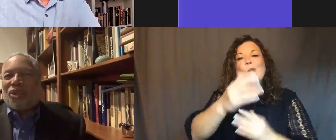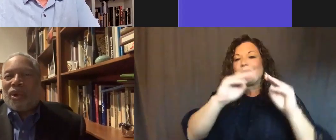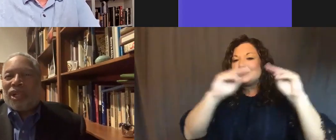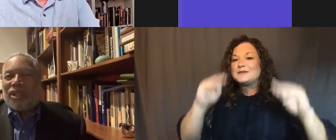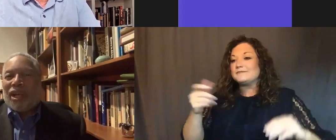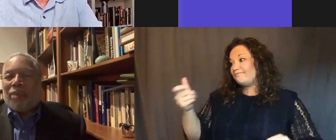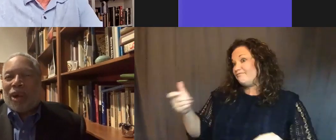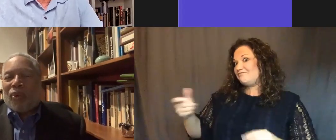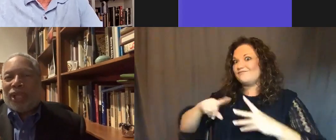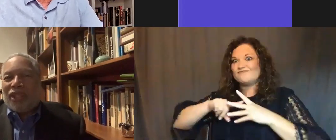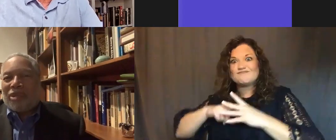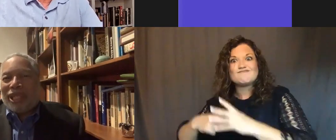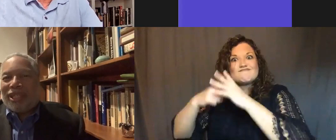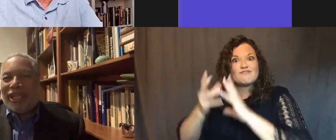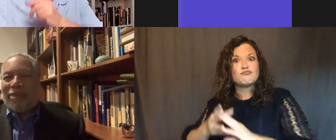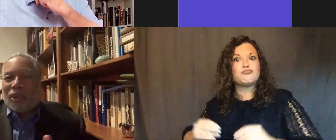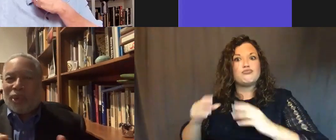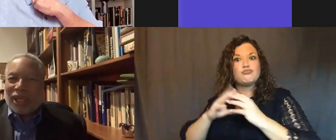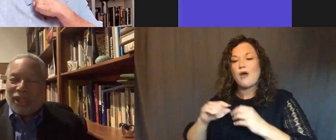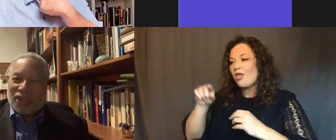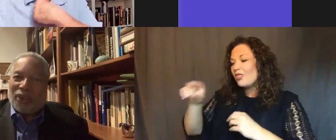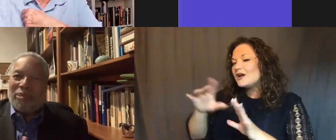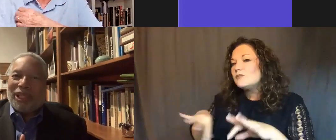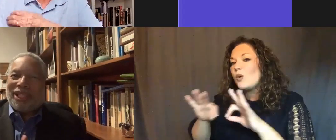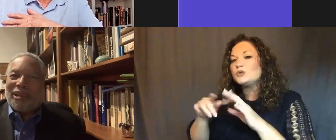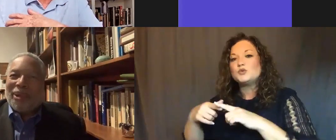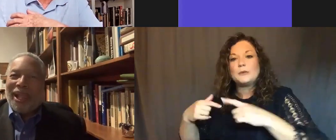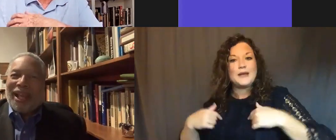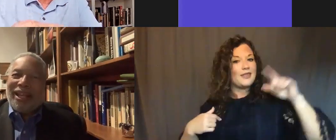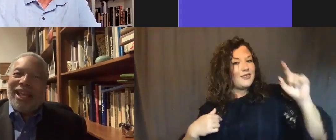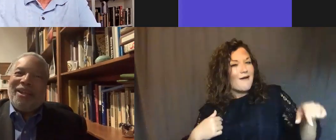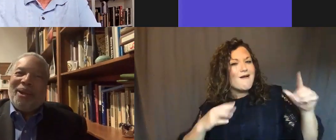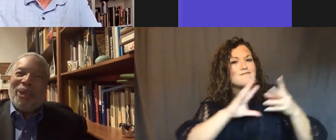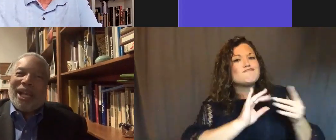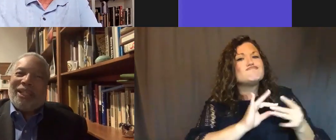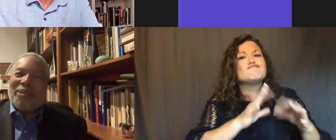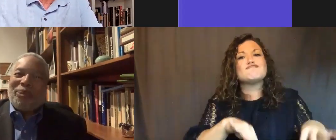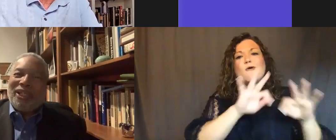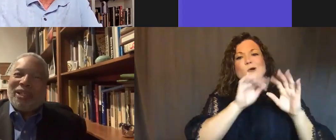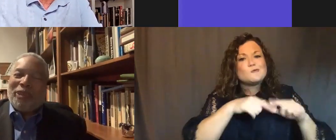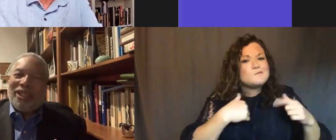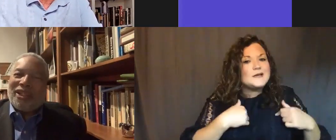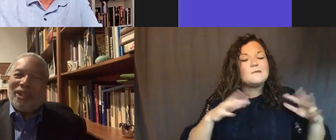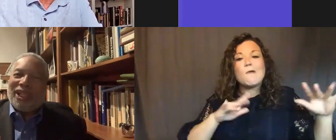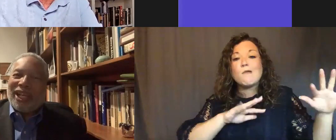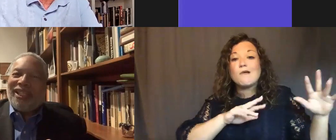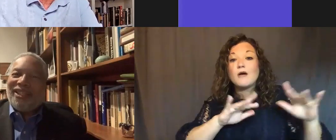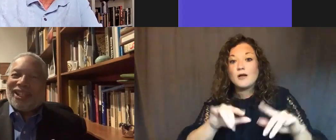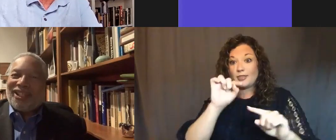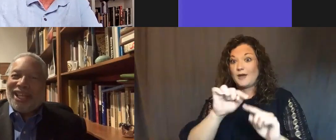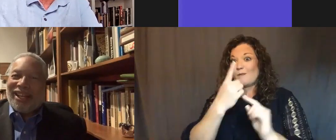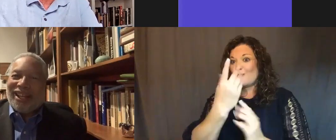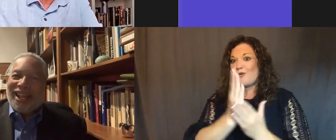tell stories about what this meant to him or what other stories meant to him. And then we got to the piece that begins to look at